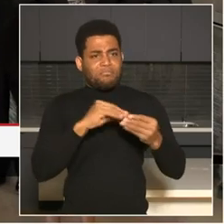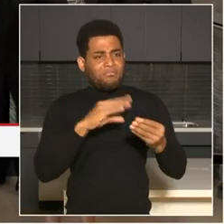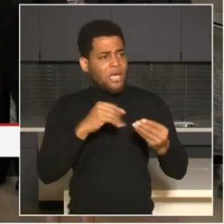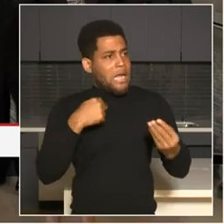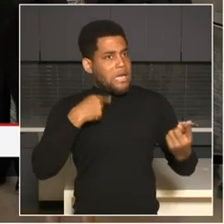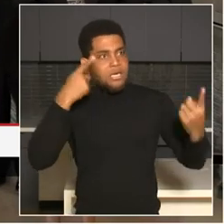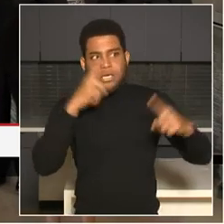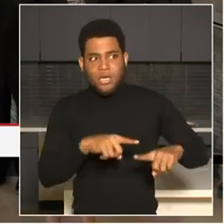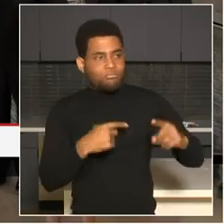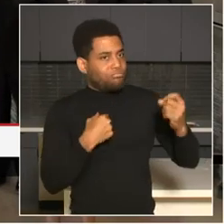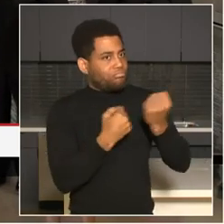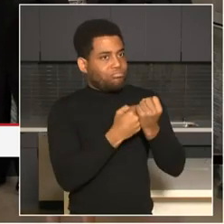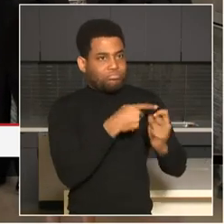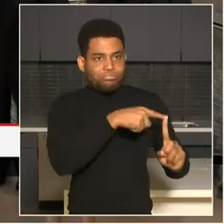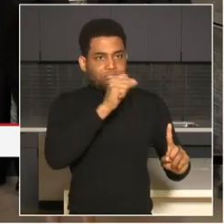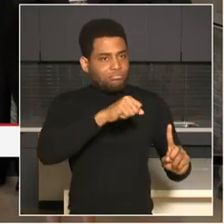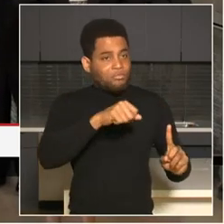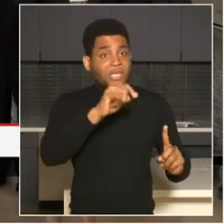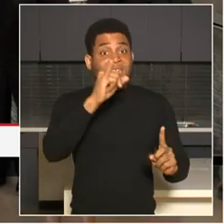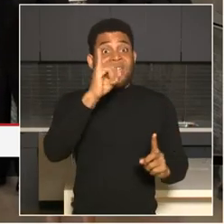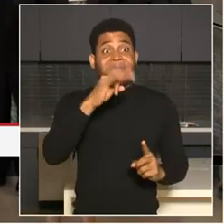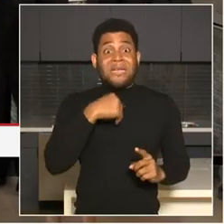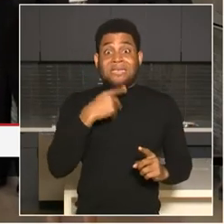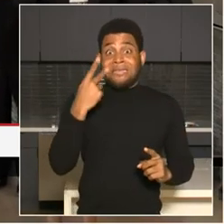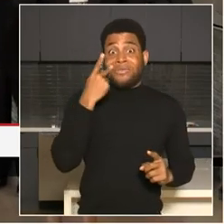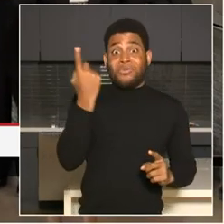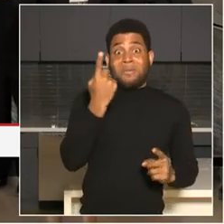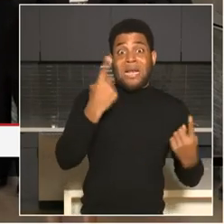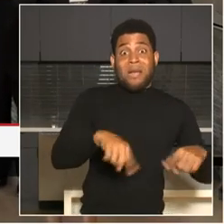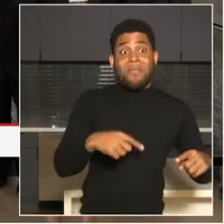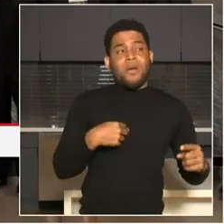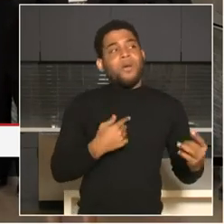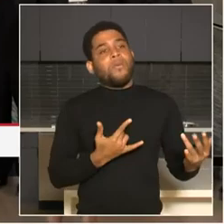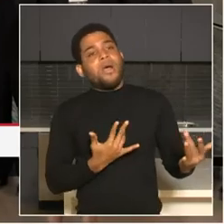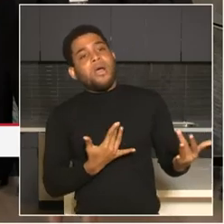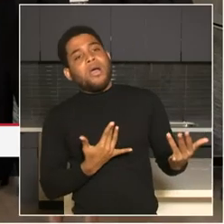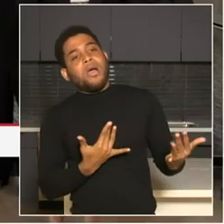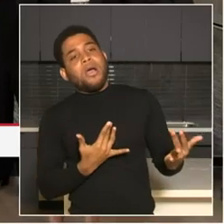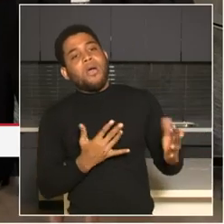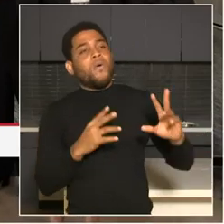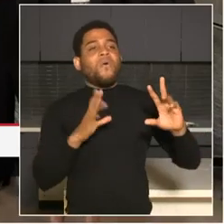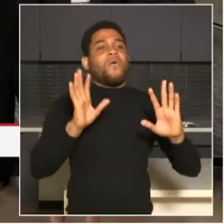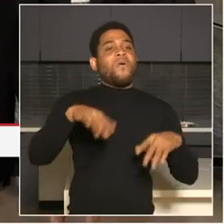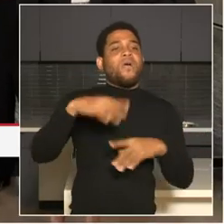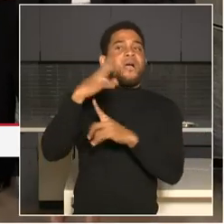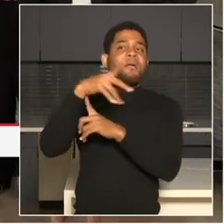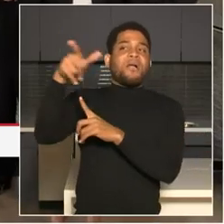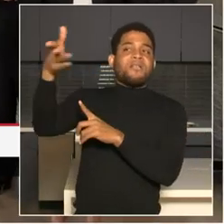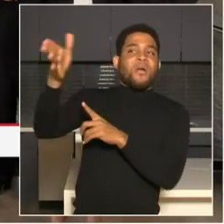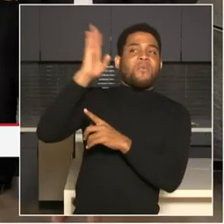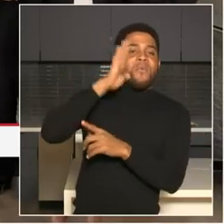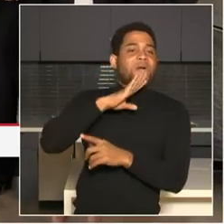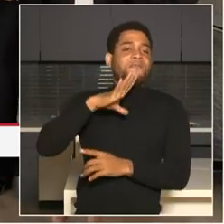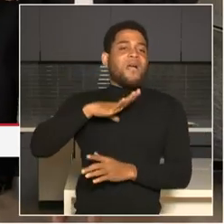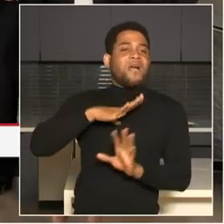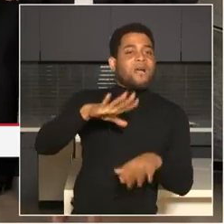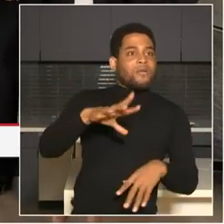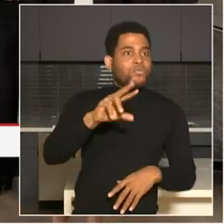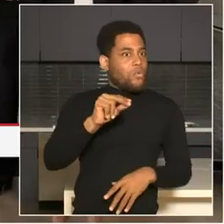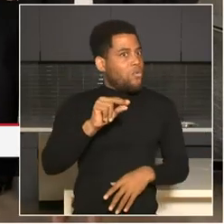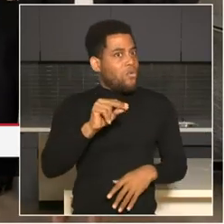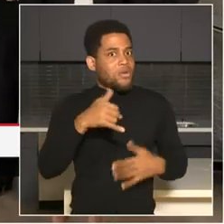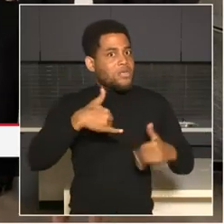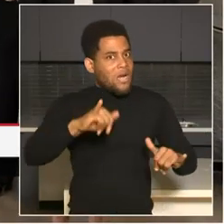where every second of on every block and every place, a police officer is going to see what is going to be better than